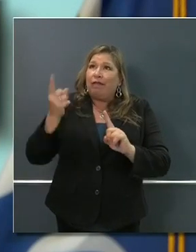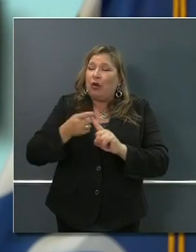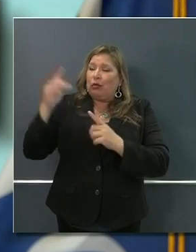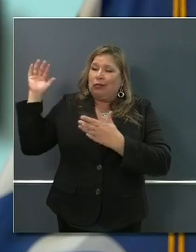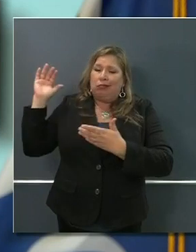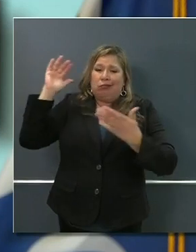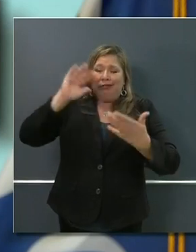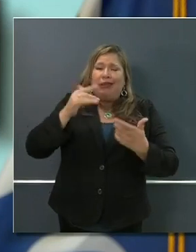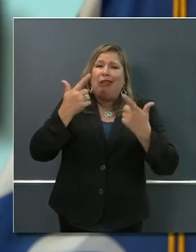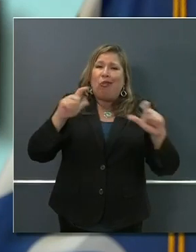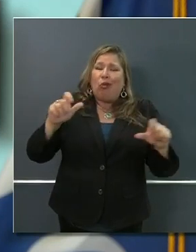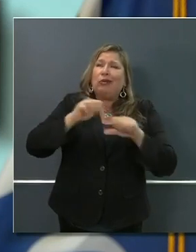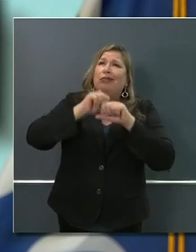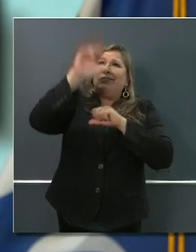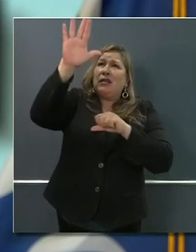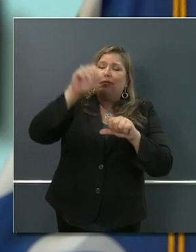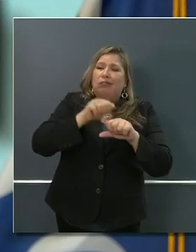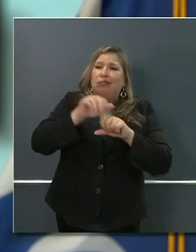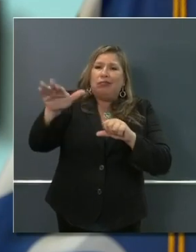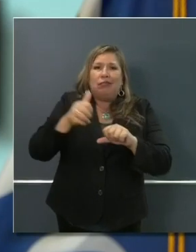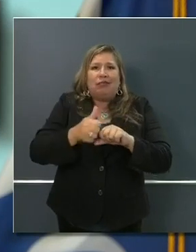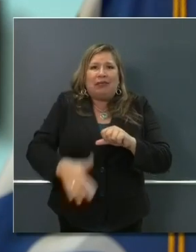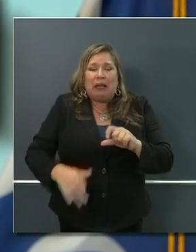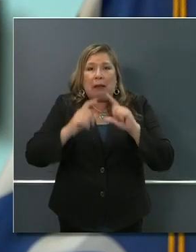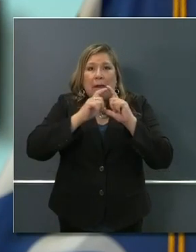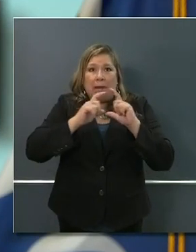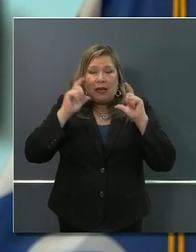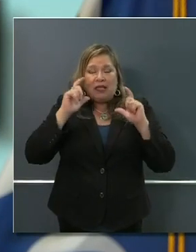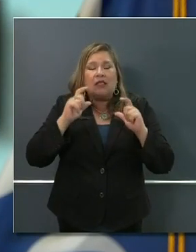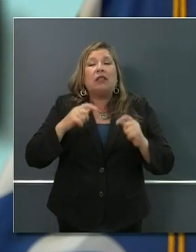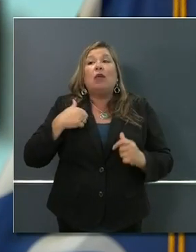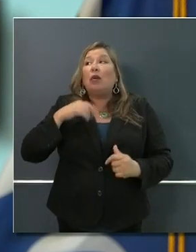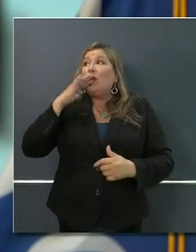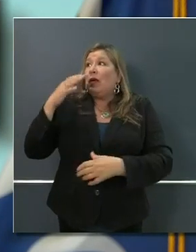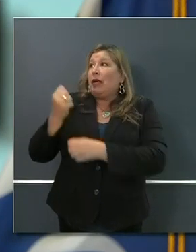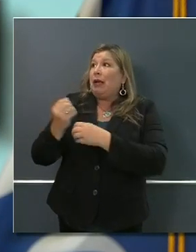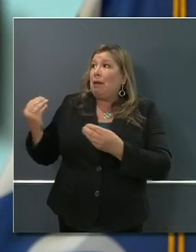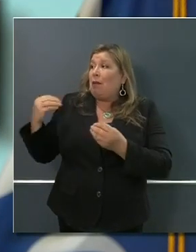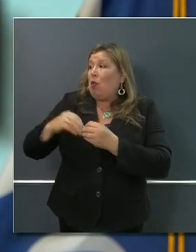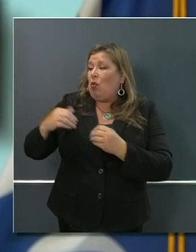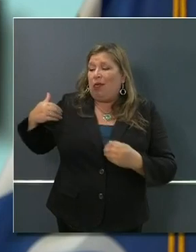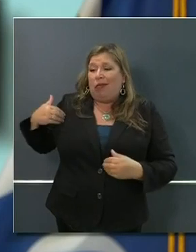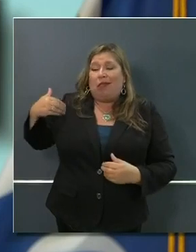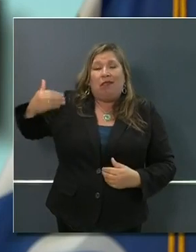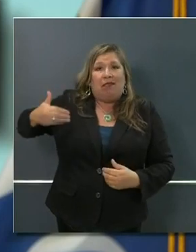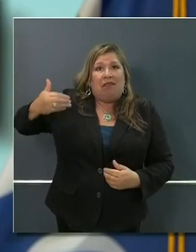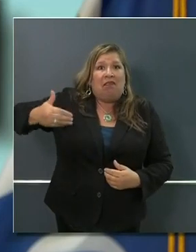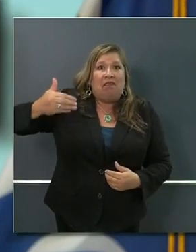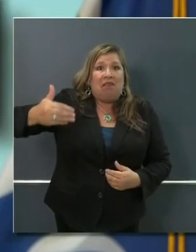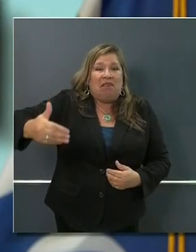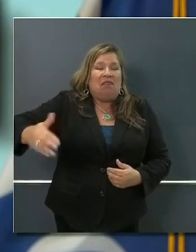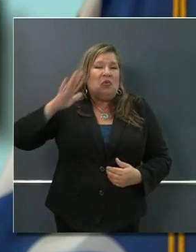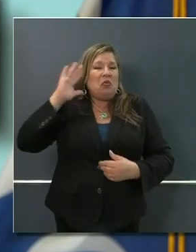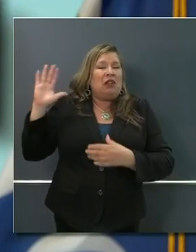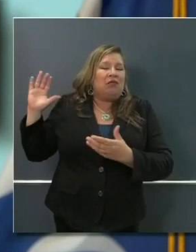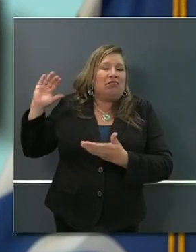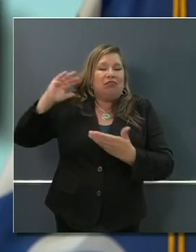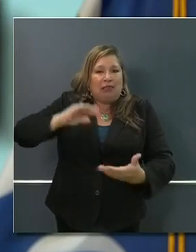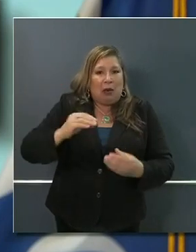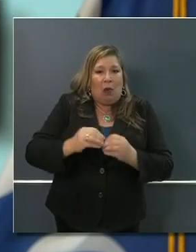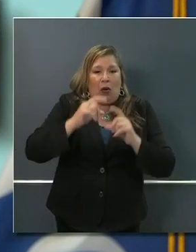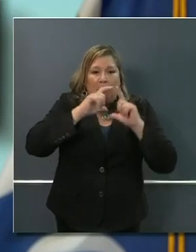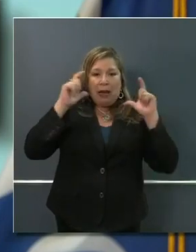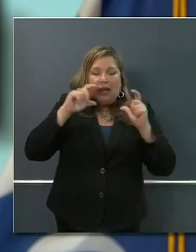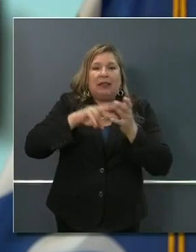deliveries of masks that we will be receiving over the course of days and weeks and months to provide even